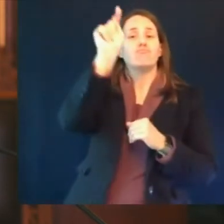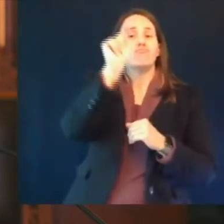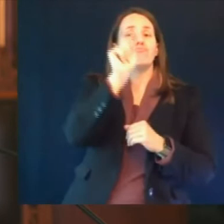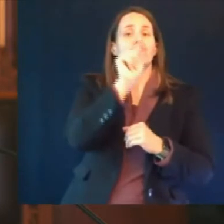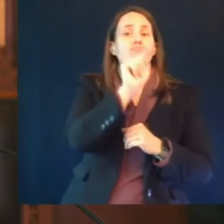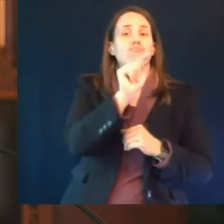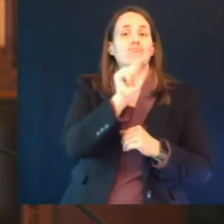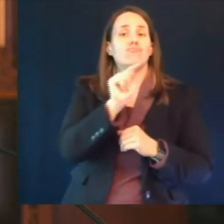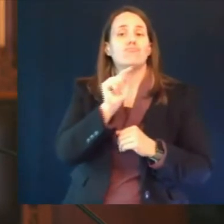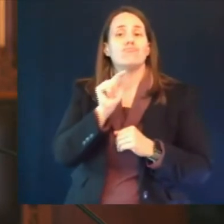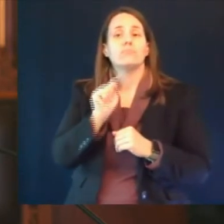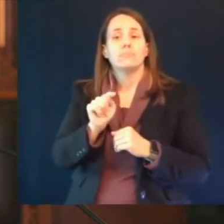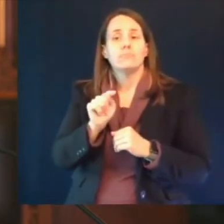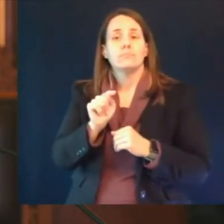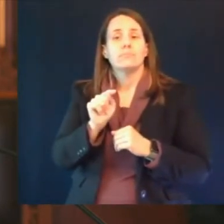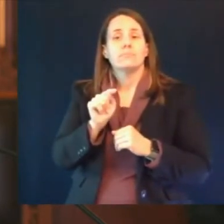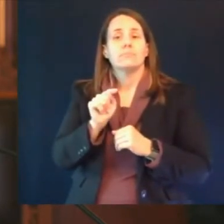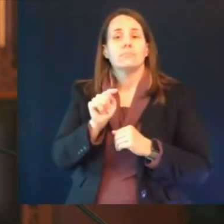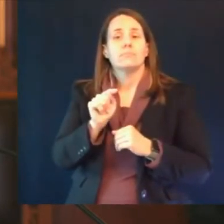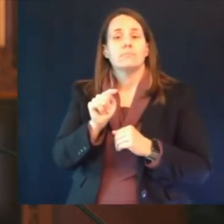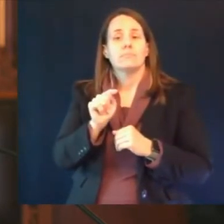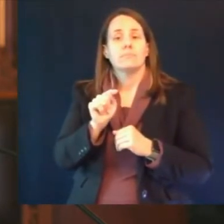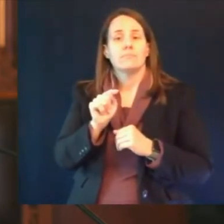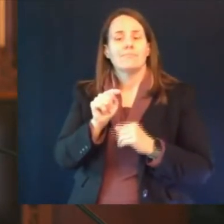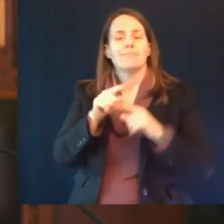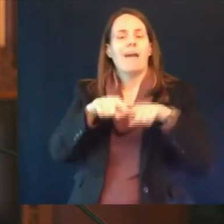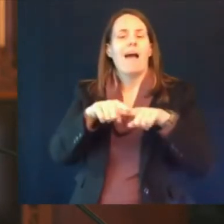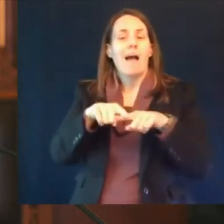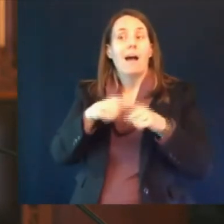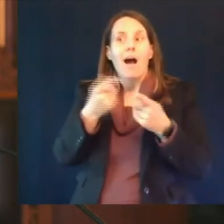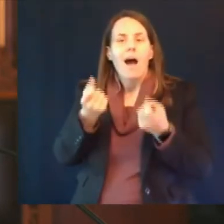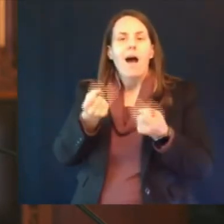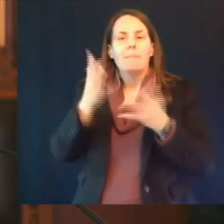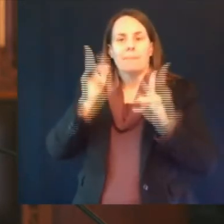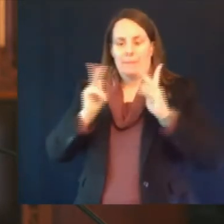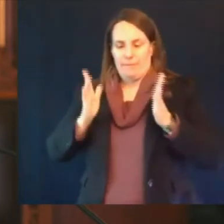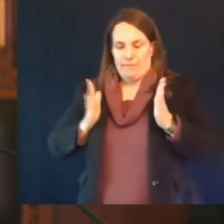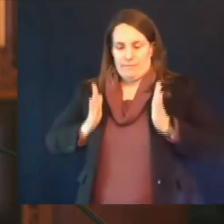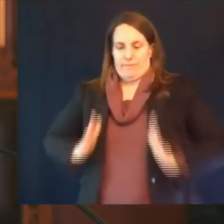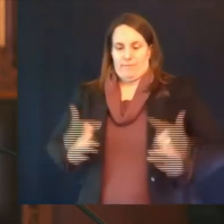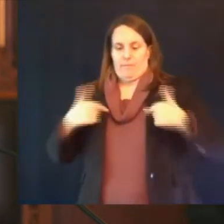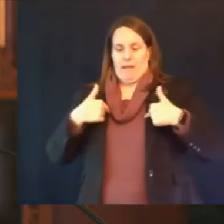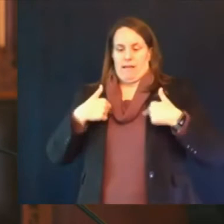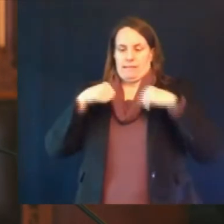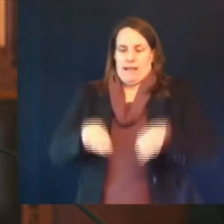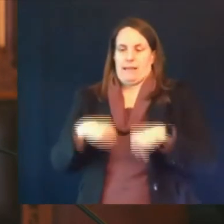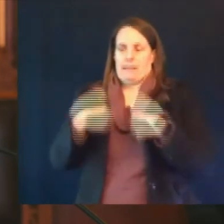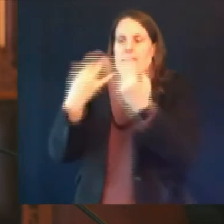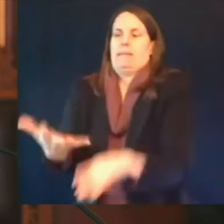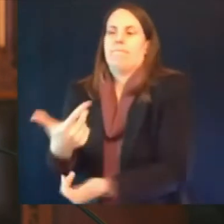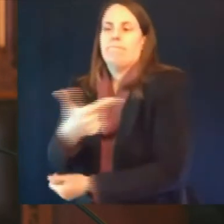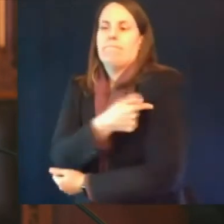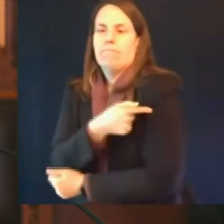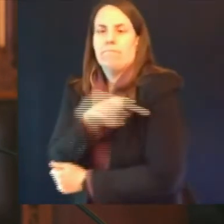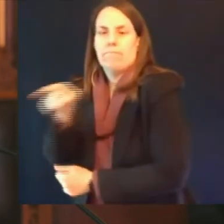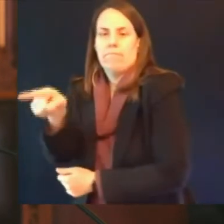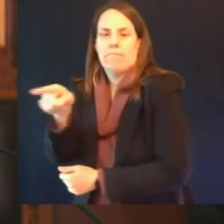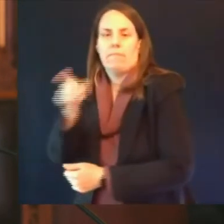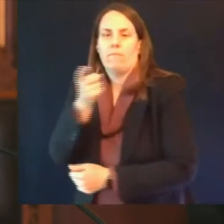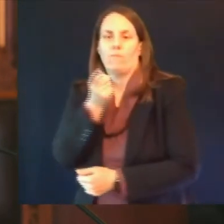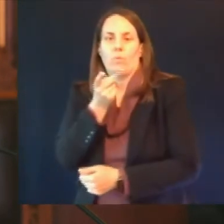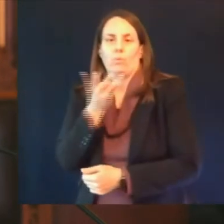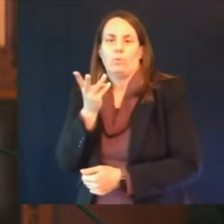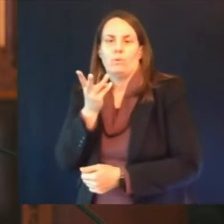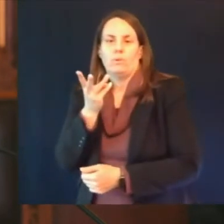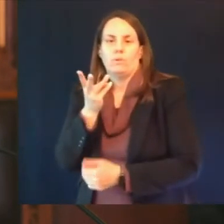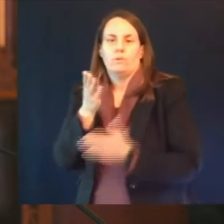vaccinators uh for example in taylor and rust county requesting vaccine each week than a number